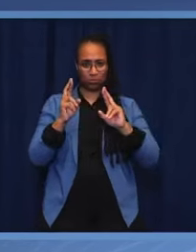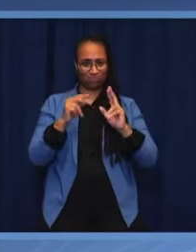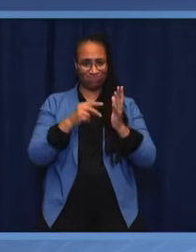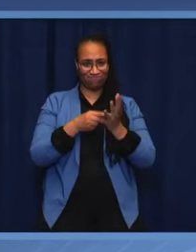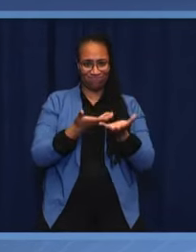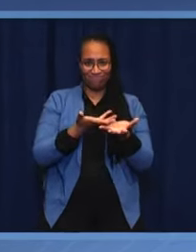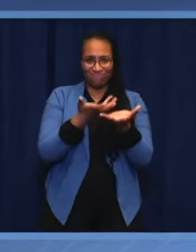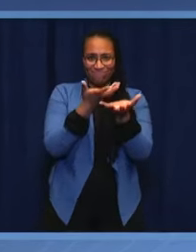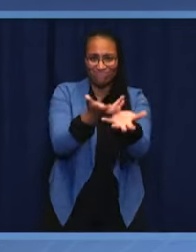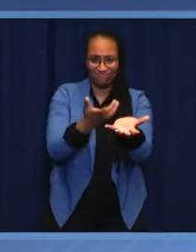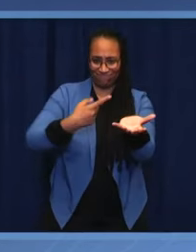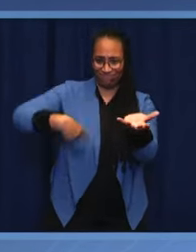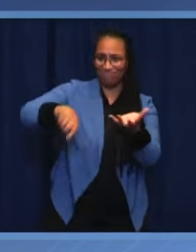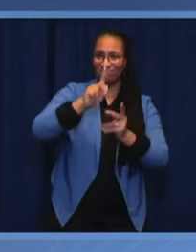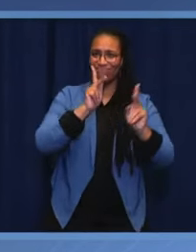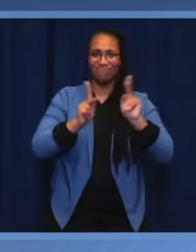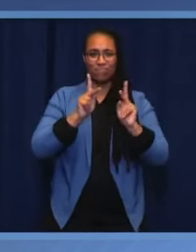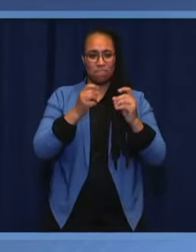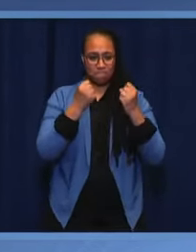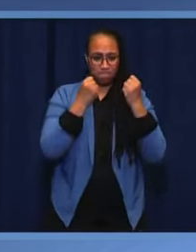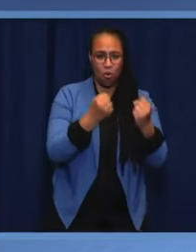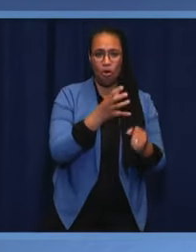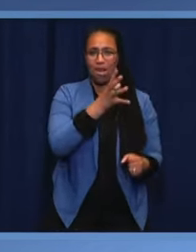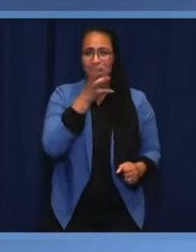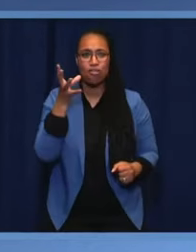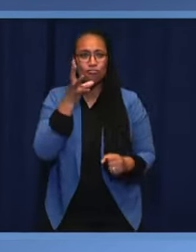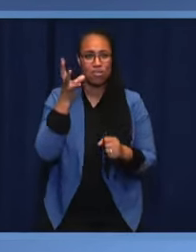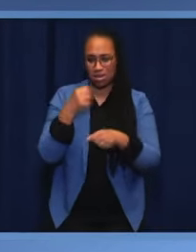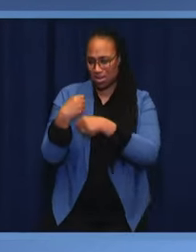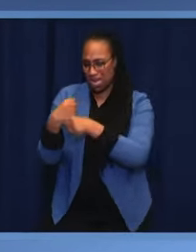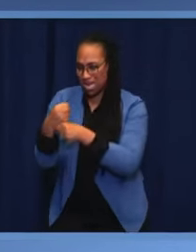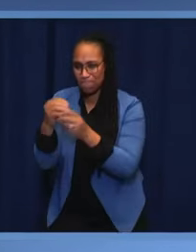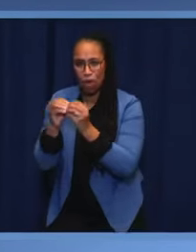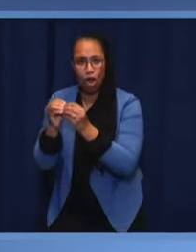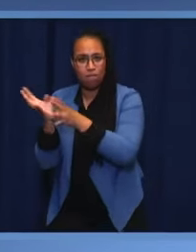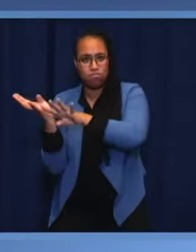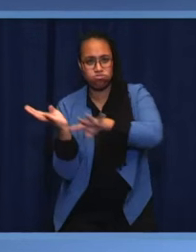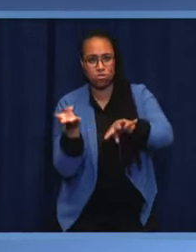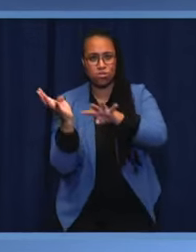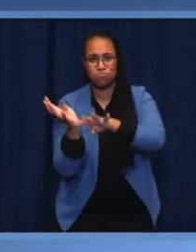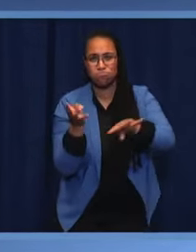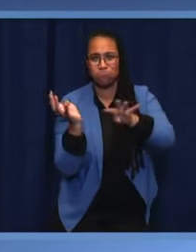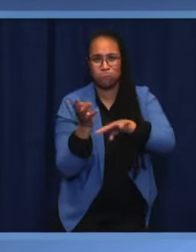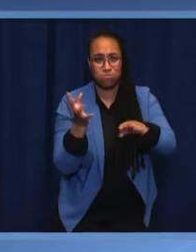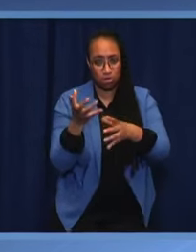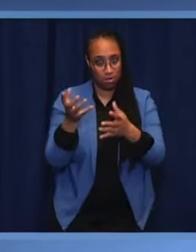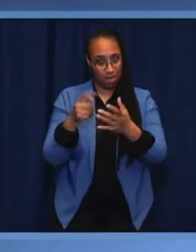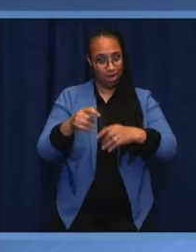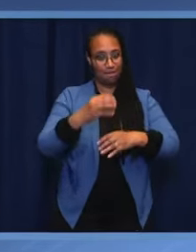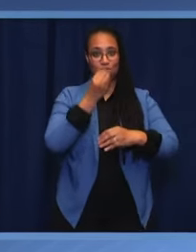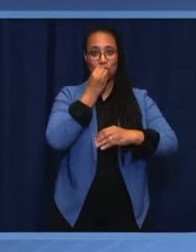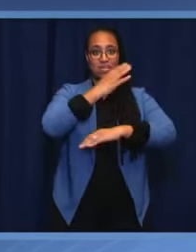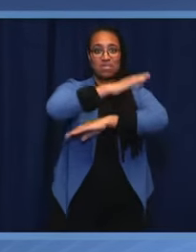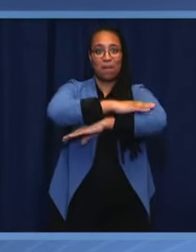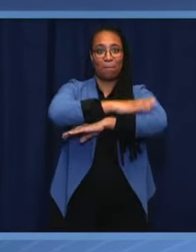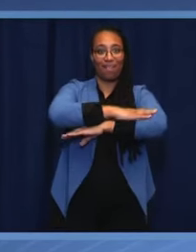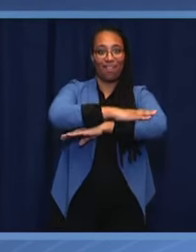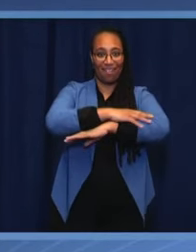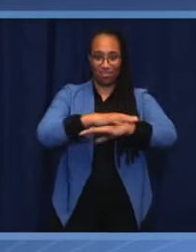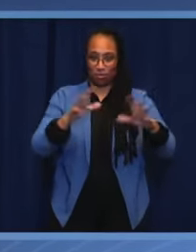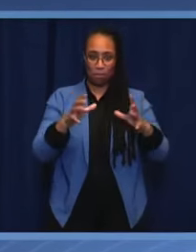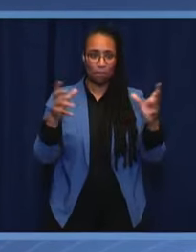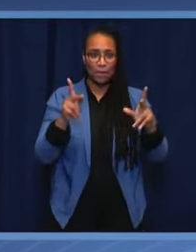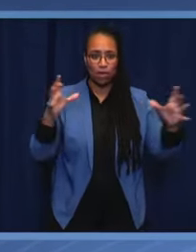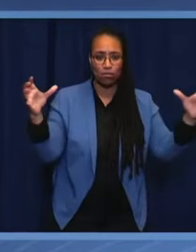agricultural production that guarantees food on the table for its population and the